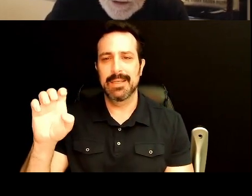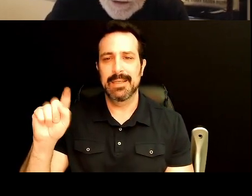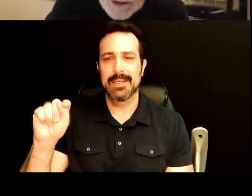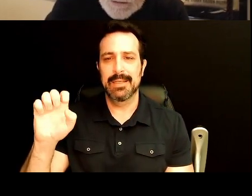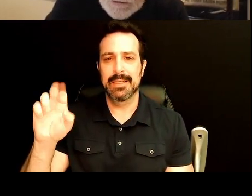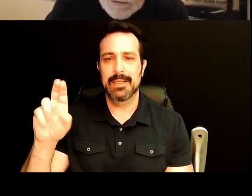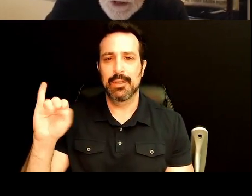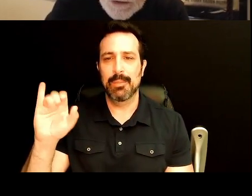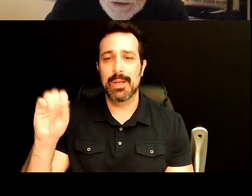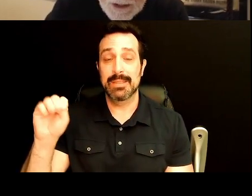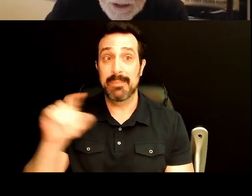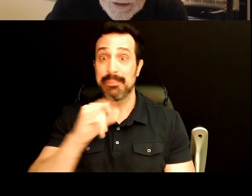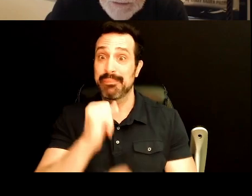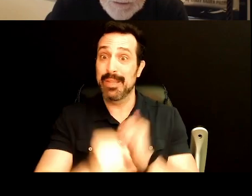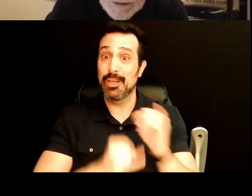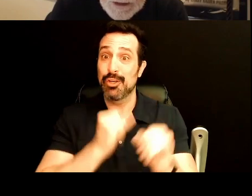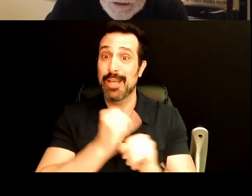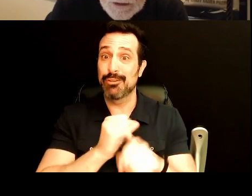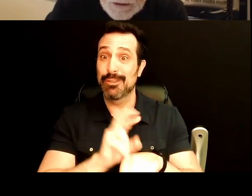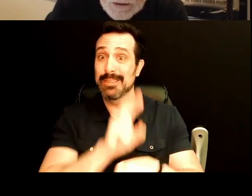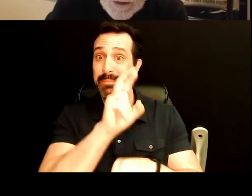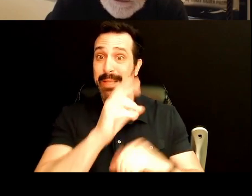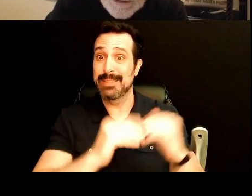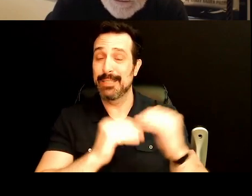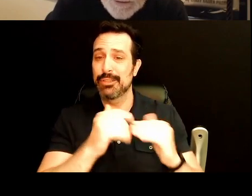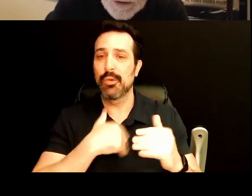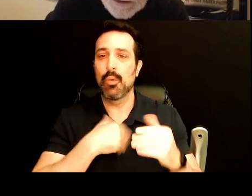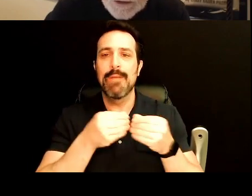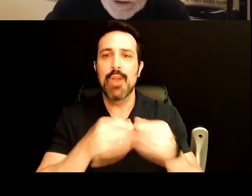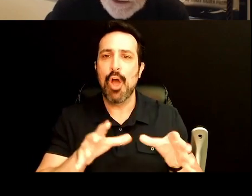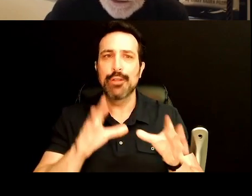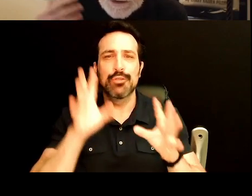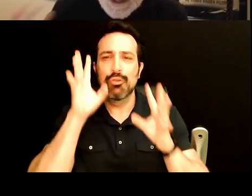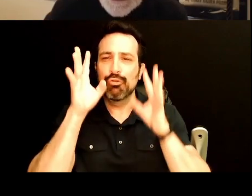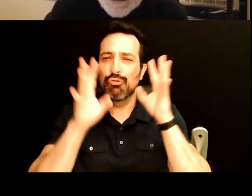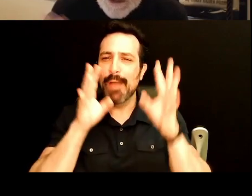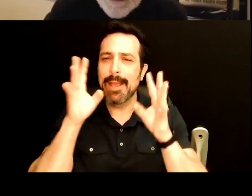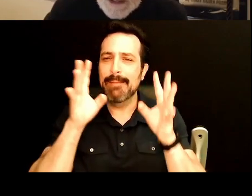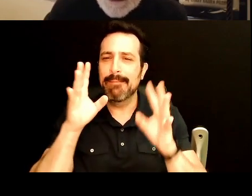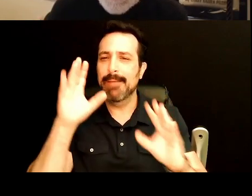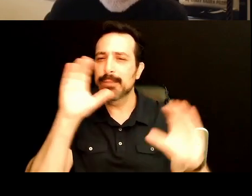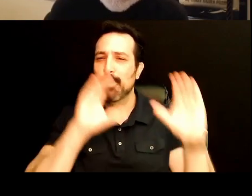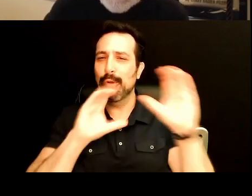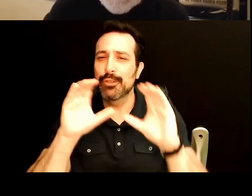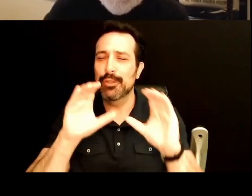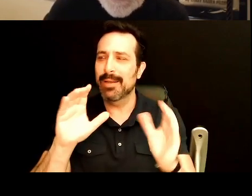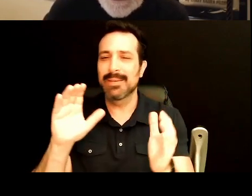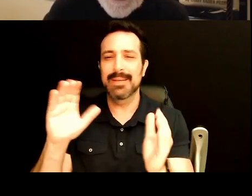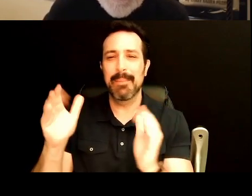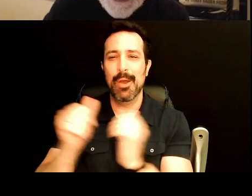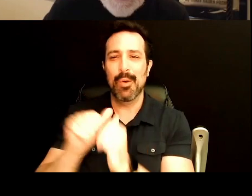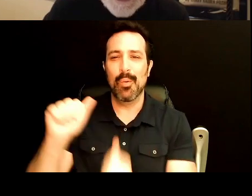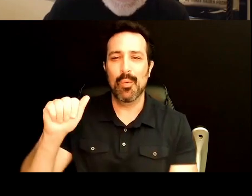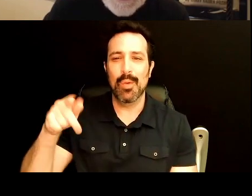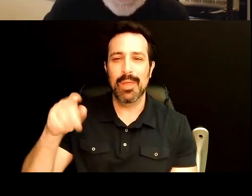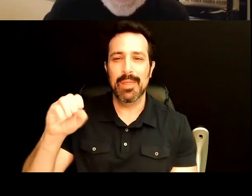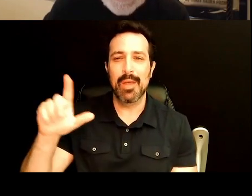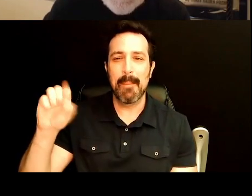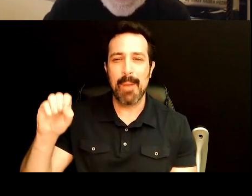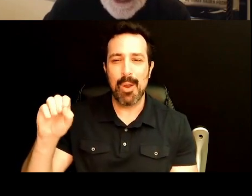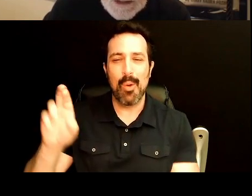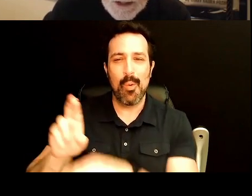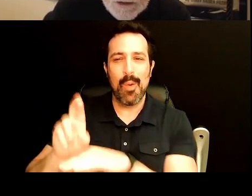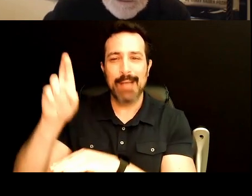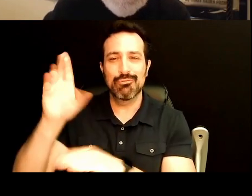International Space Station, we've lost the capability to do creative exploration, such as you see with the Apollo, solving the Apollo astronauts.